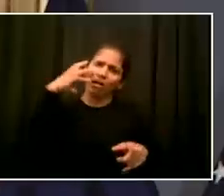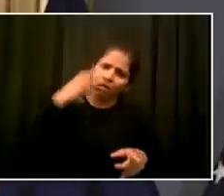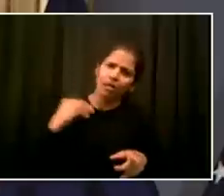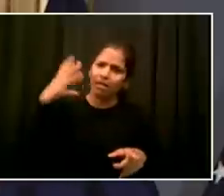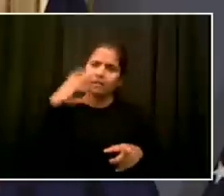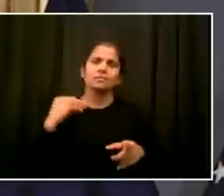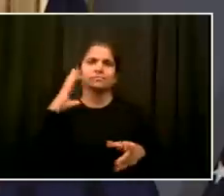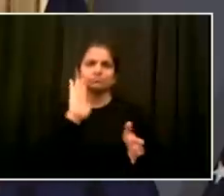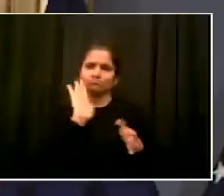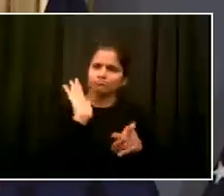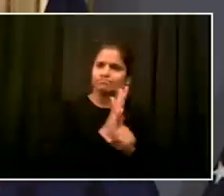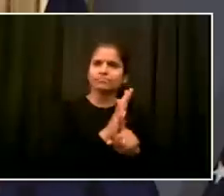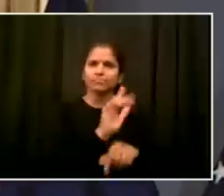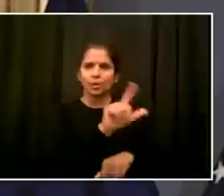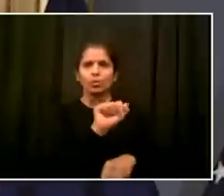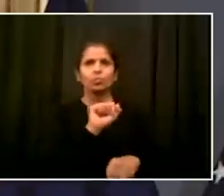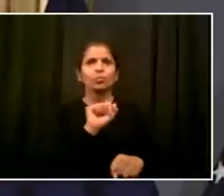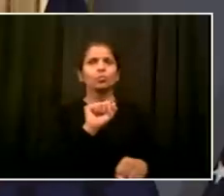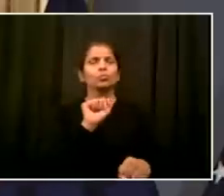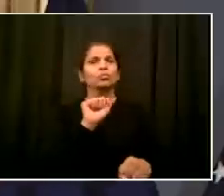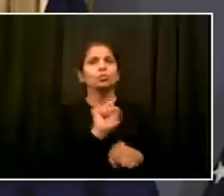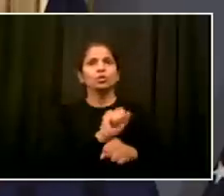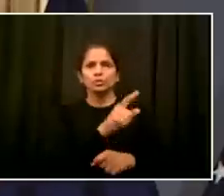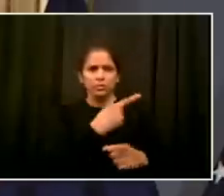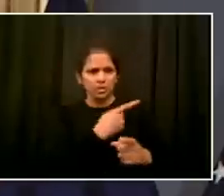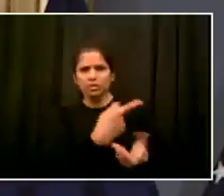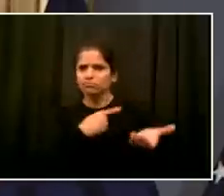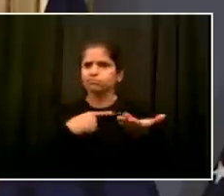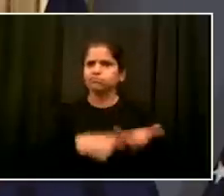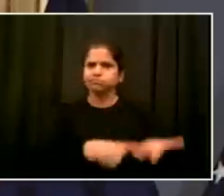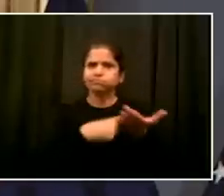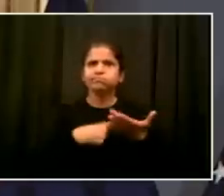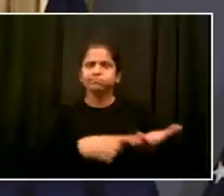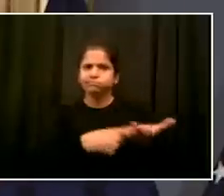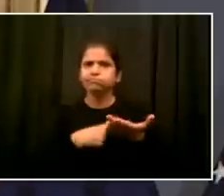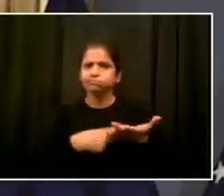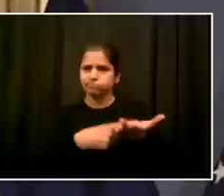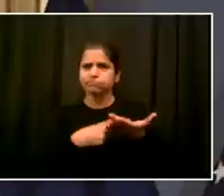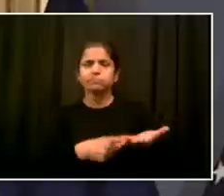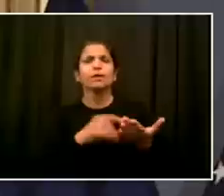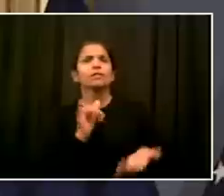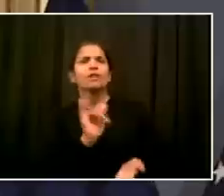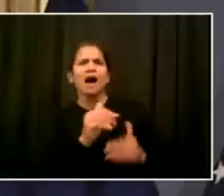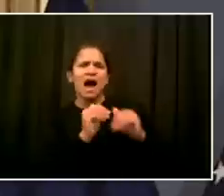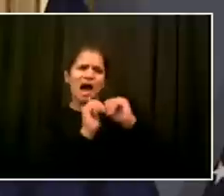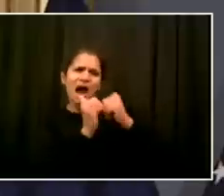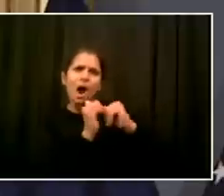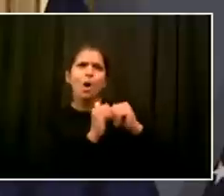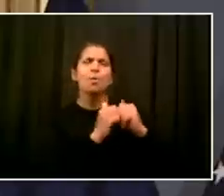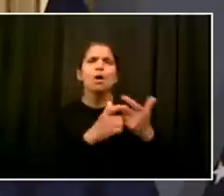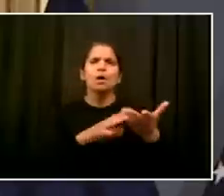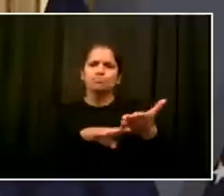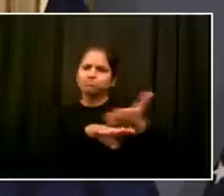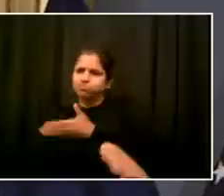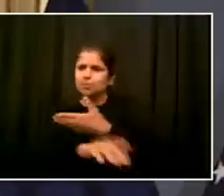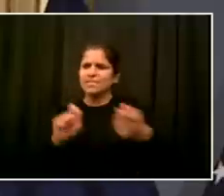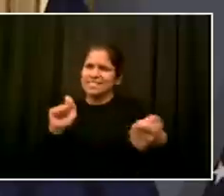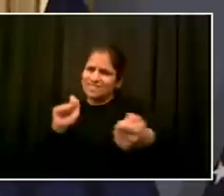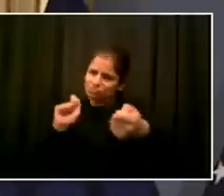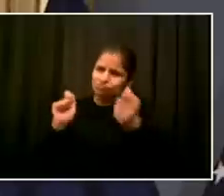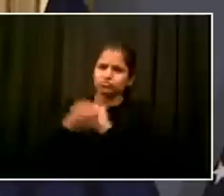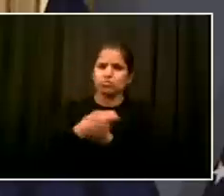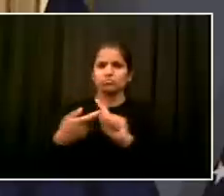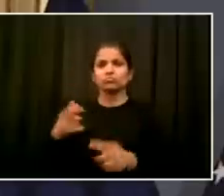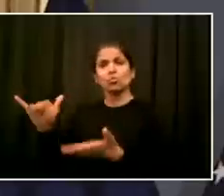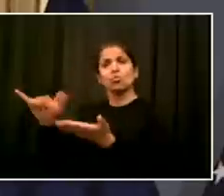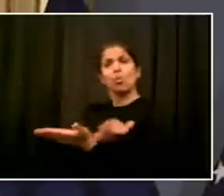discipline, the transparency, and how do we move this great agency forward. This is not an infallible agency. We make mistakes.